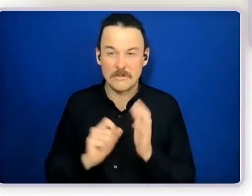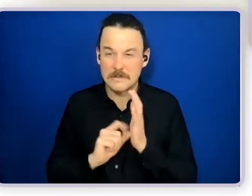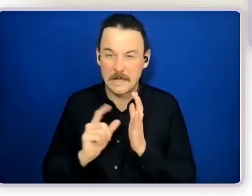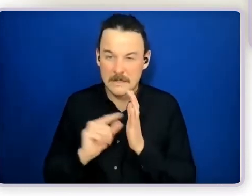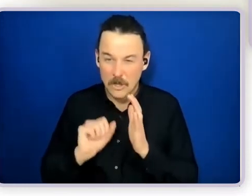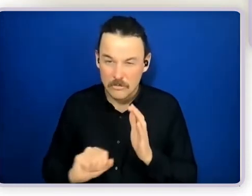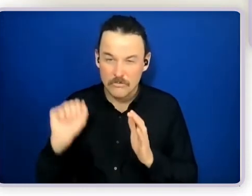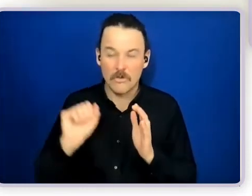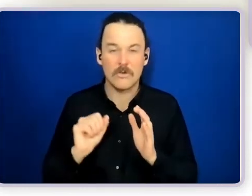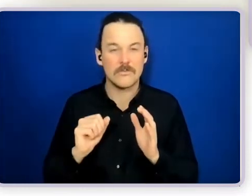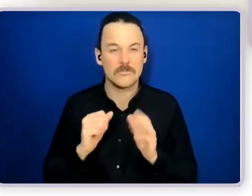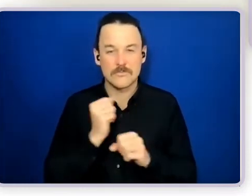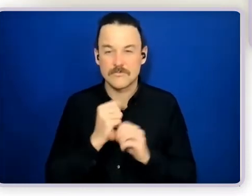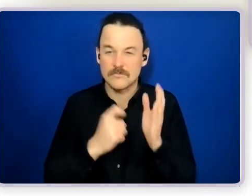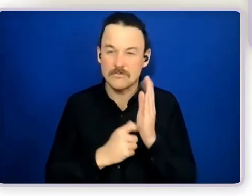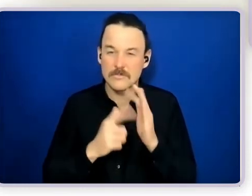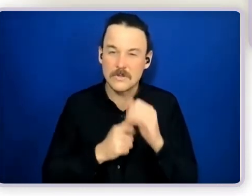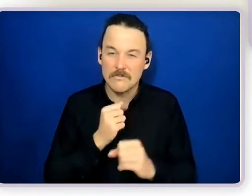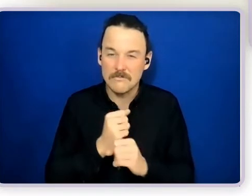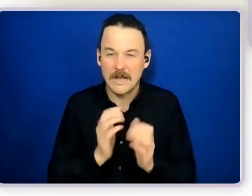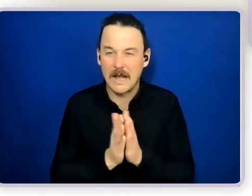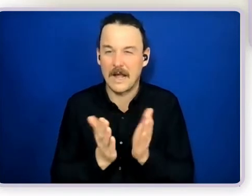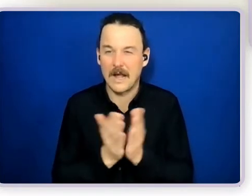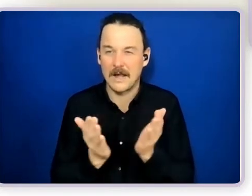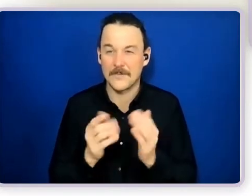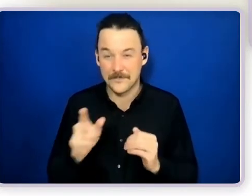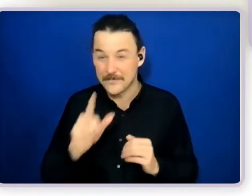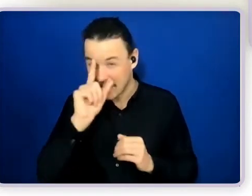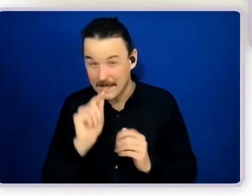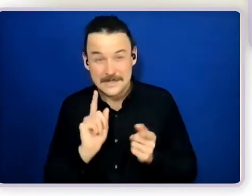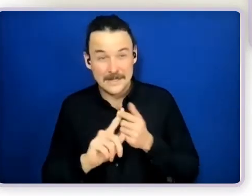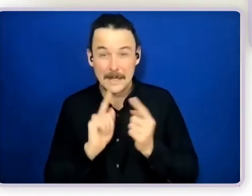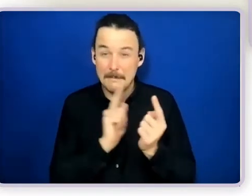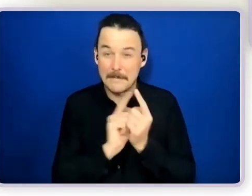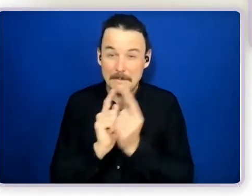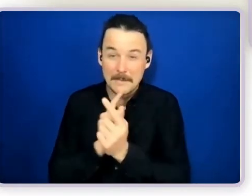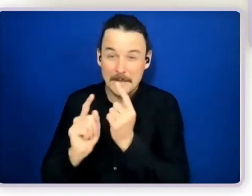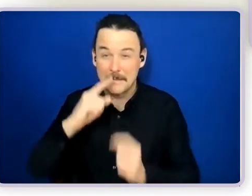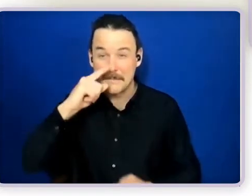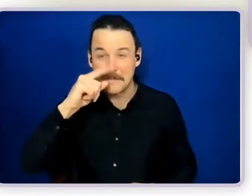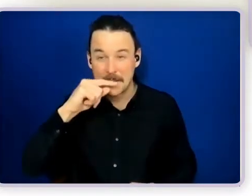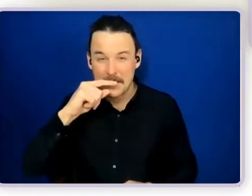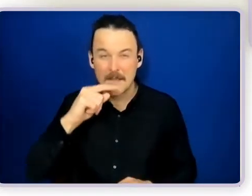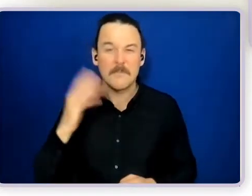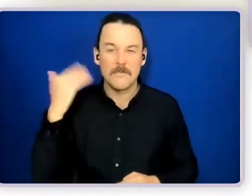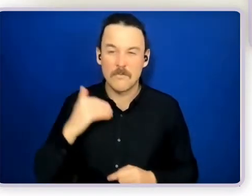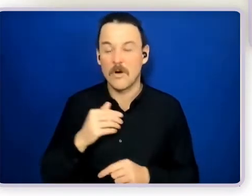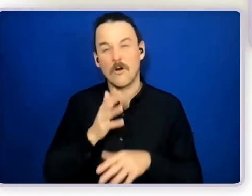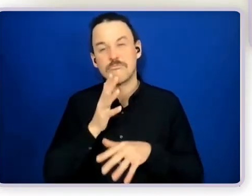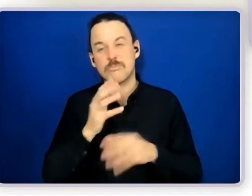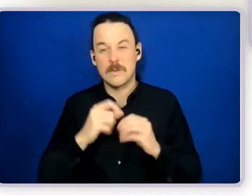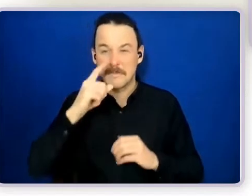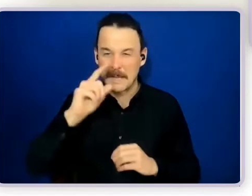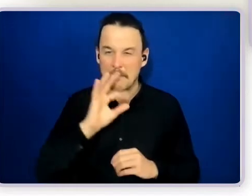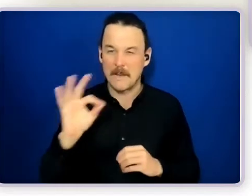people, talk to all of those people she used to talk to with no real purpose. Now she has a purpose. She has cards